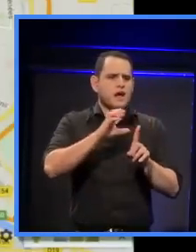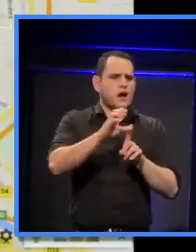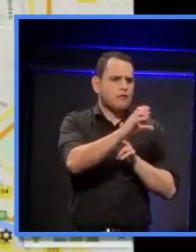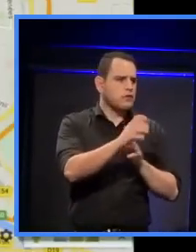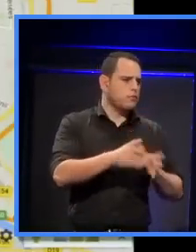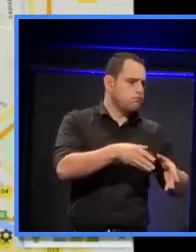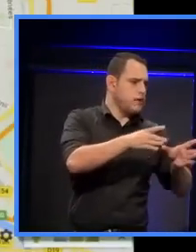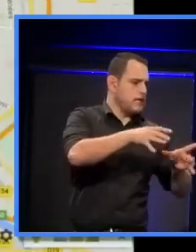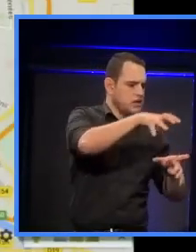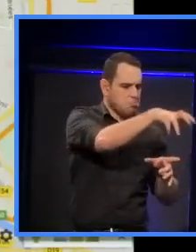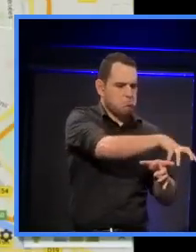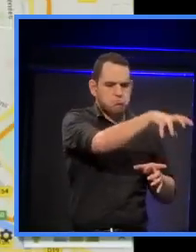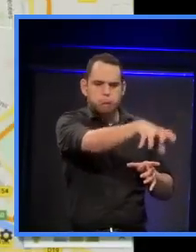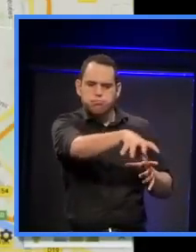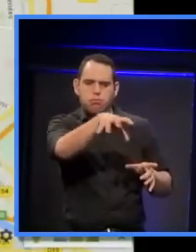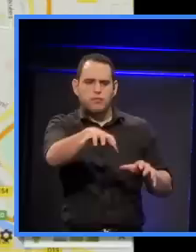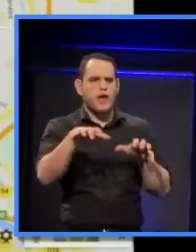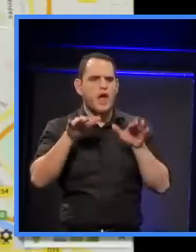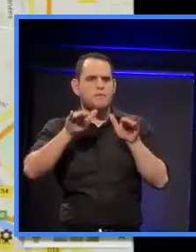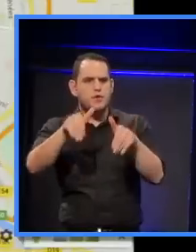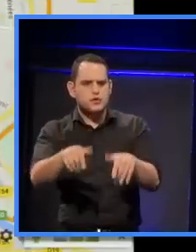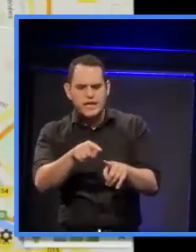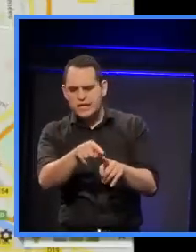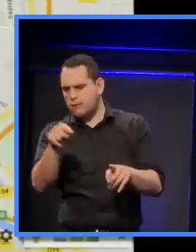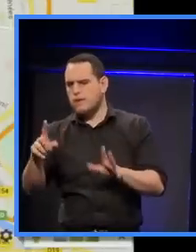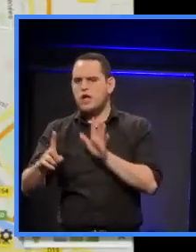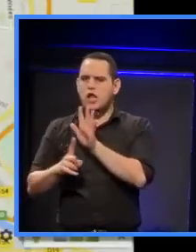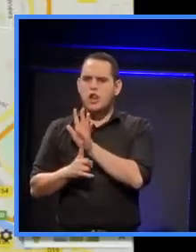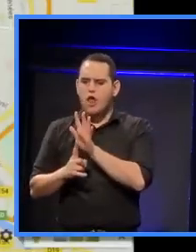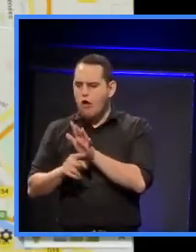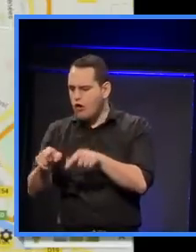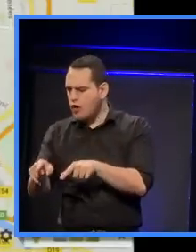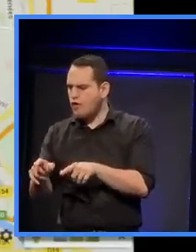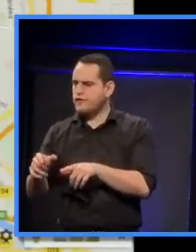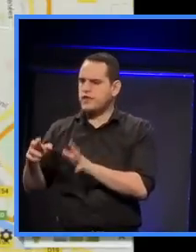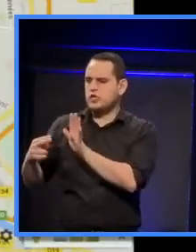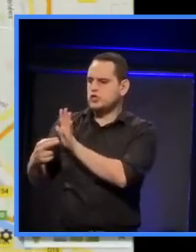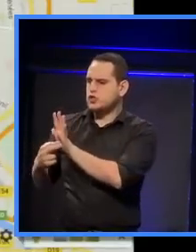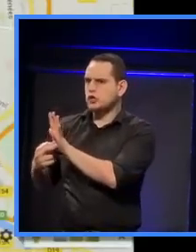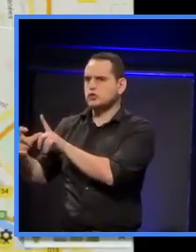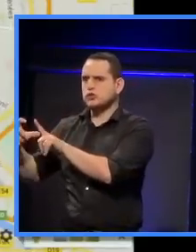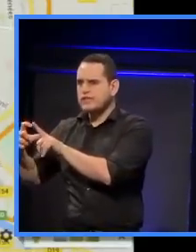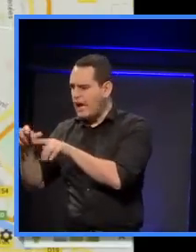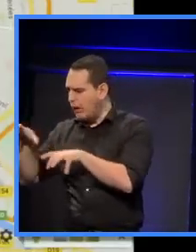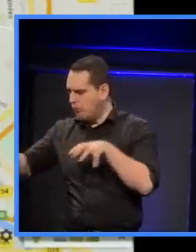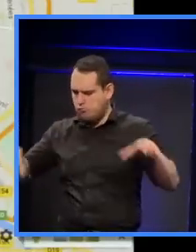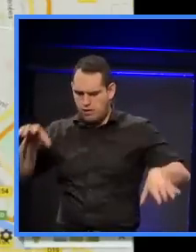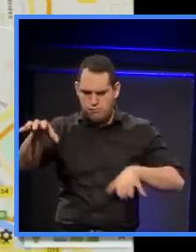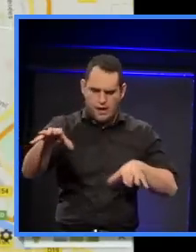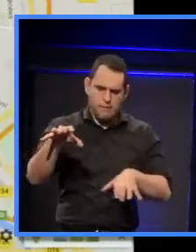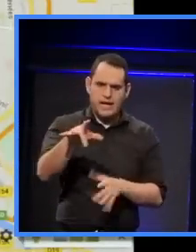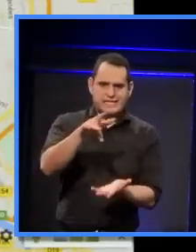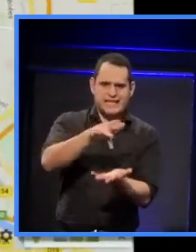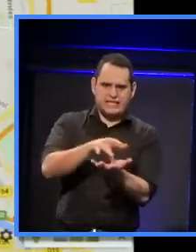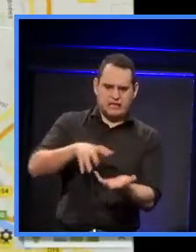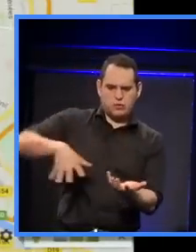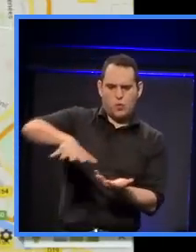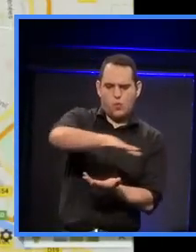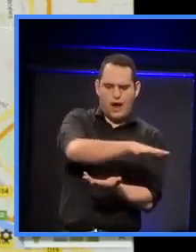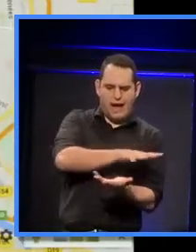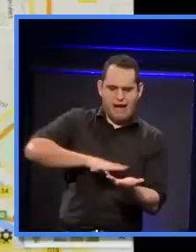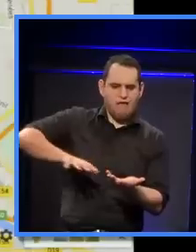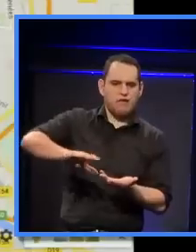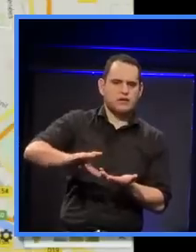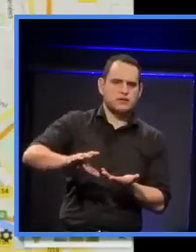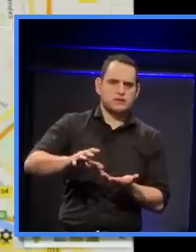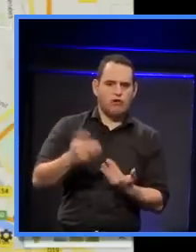located around here, the Louvre, the Pompidou Centre, Notre Dame, Opera Garnier, Opera